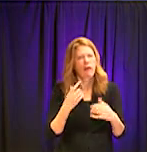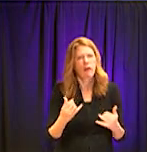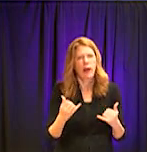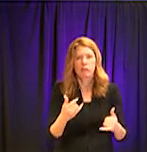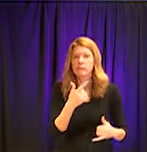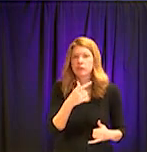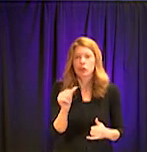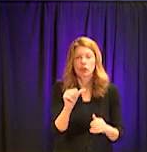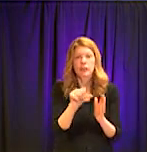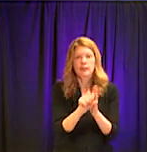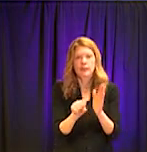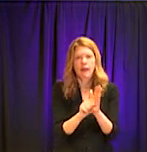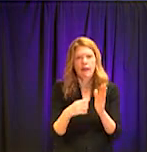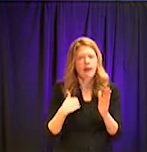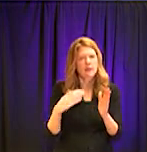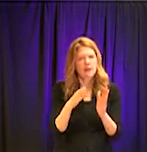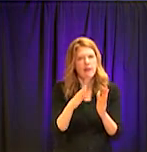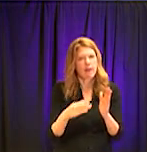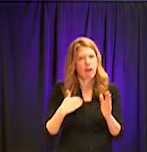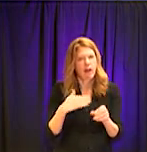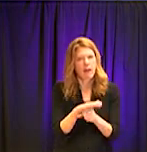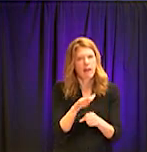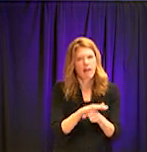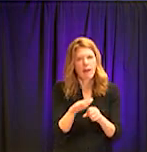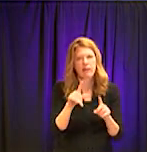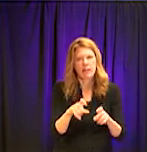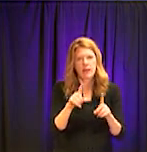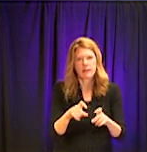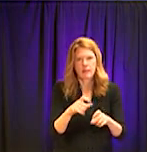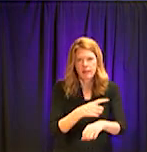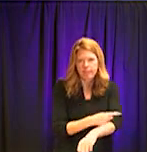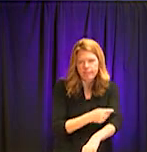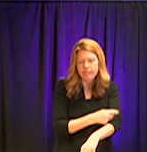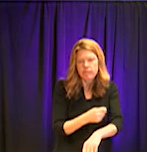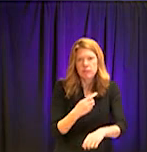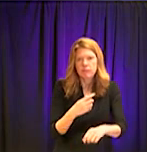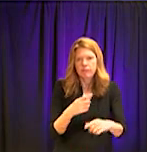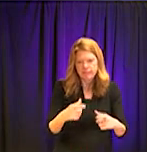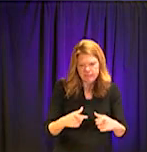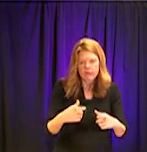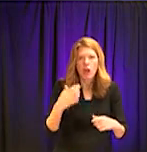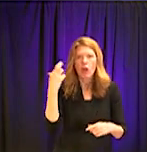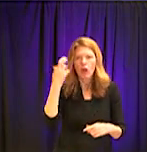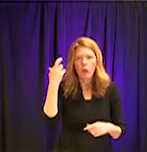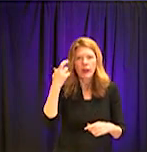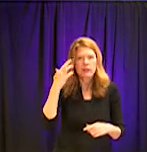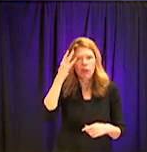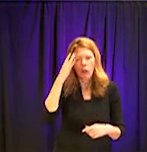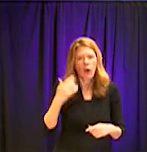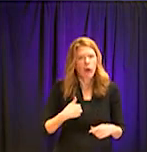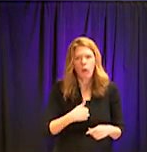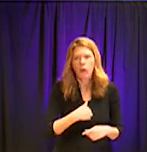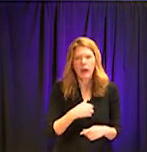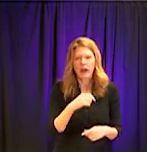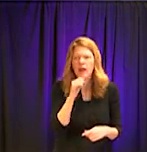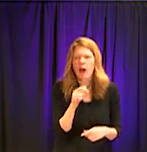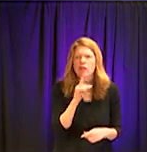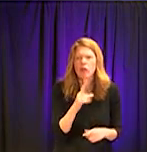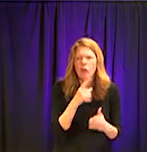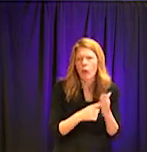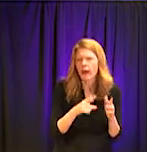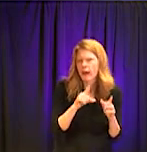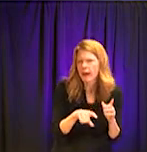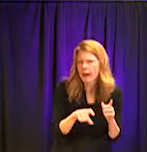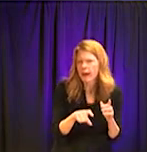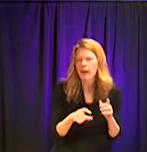has never had adequate amount of testing because we just, you know, we weren't sure what we needed. And so we have been